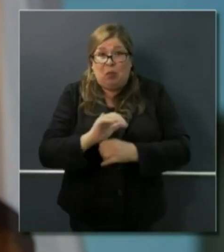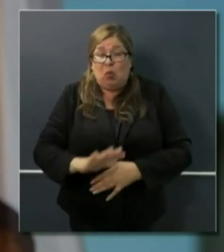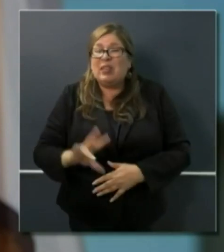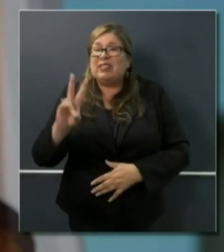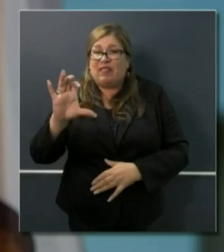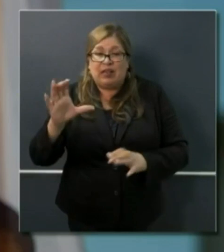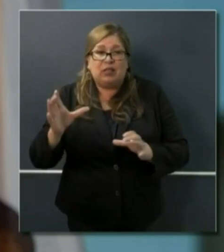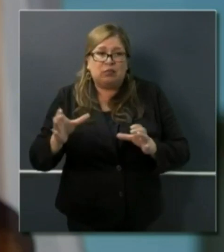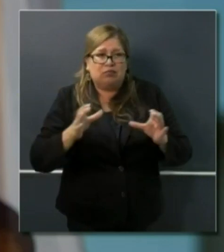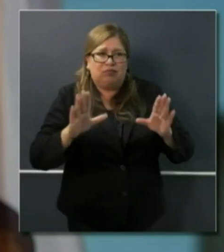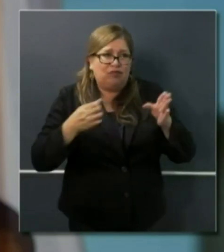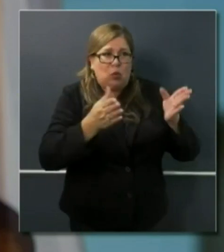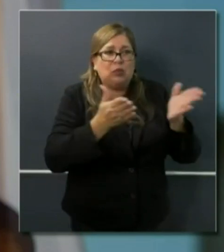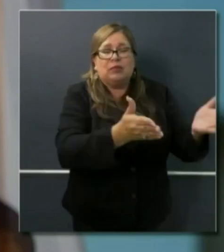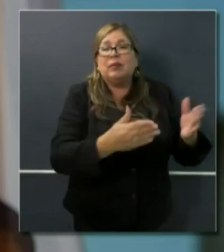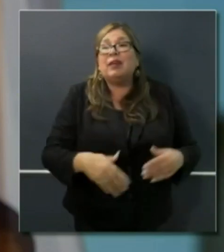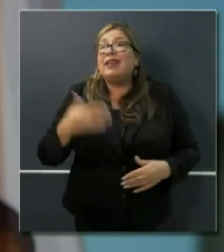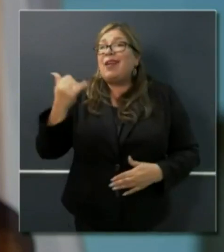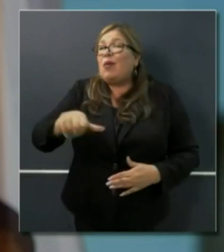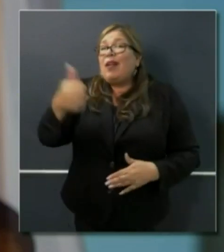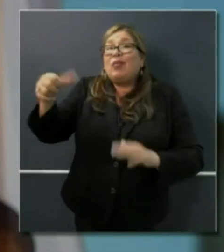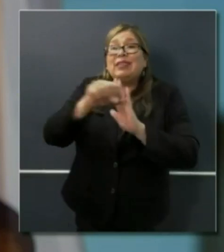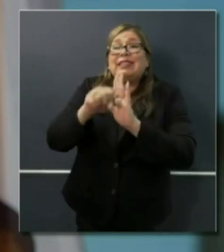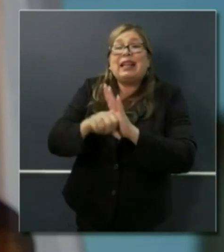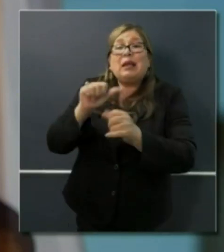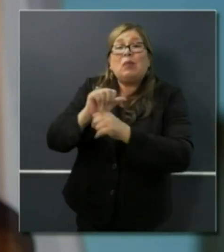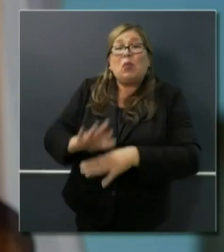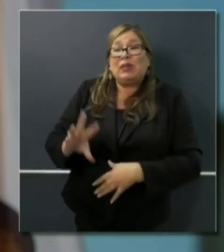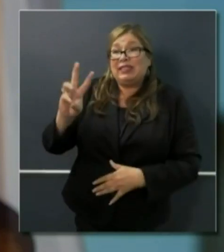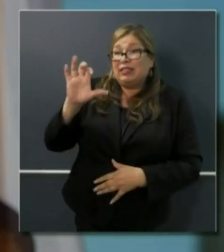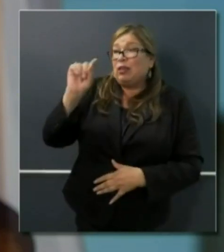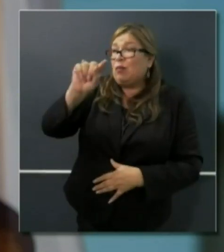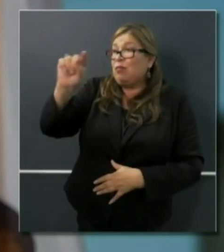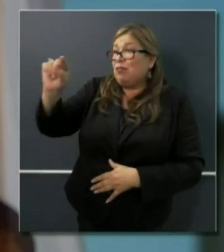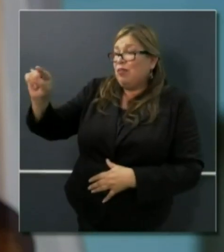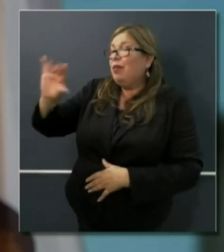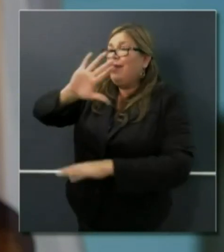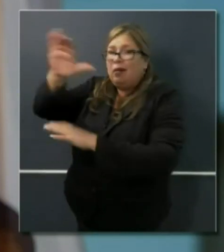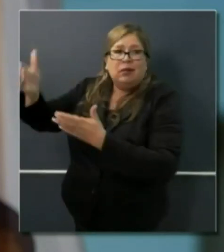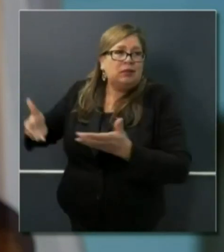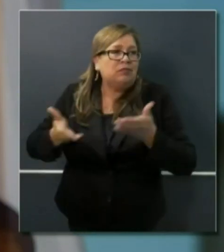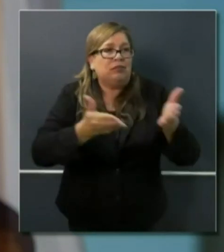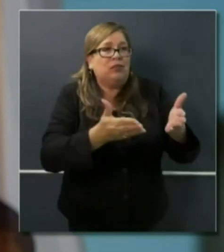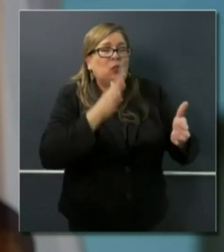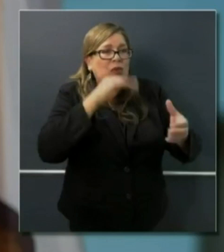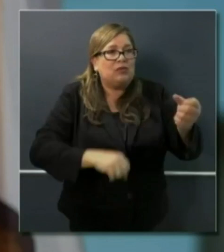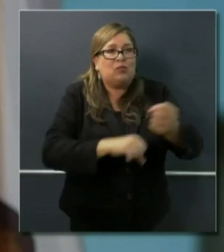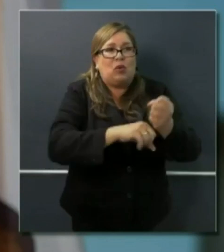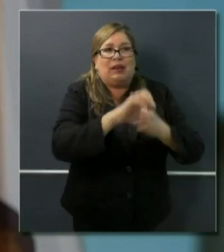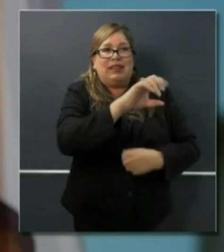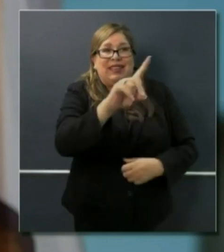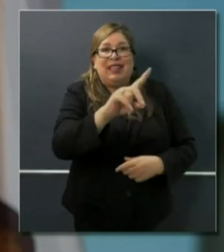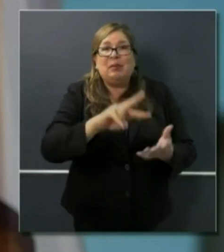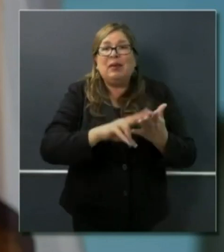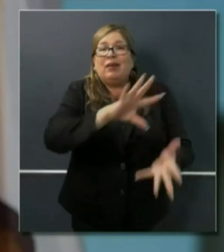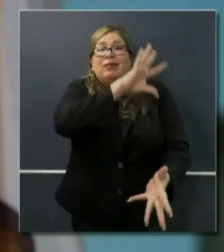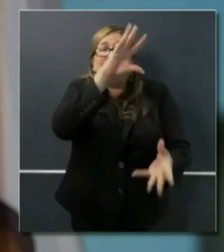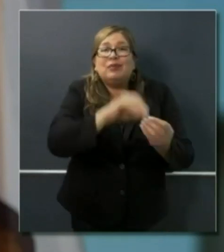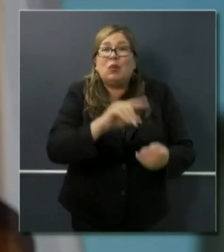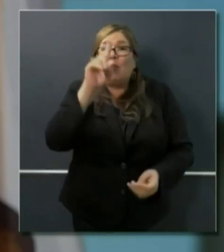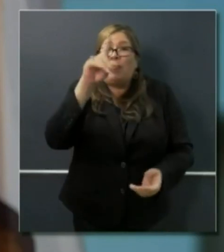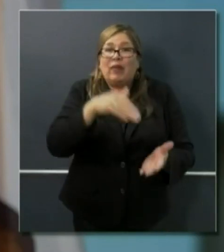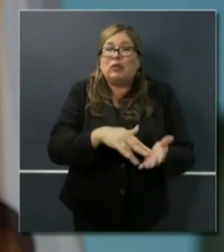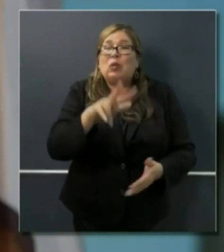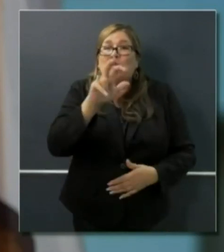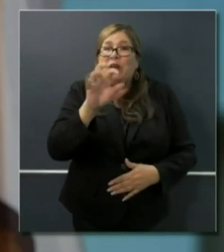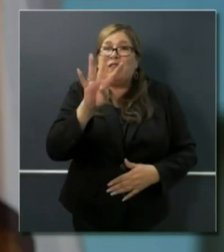between now and Monday to do the same. So in total, 1,340 individuals now